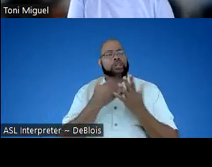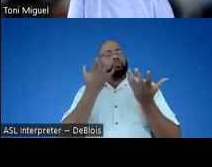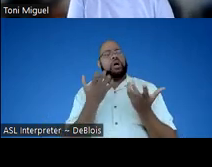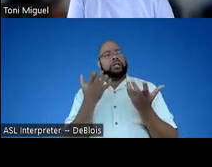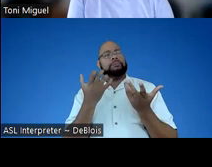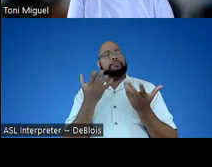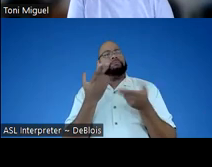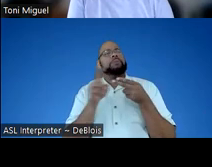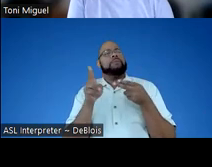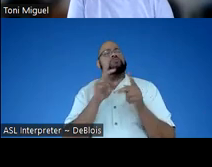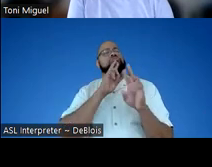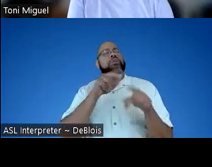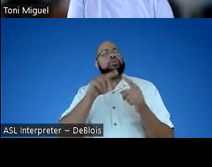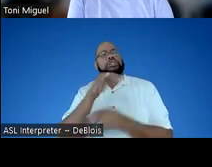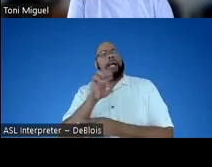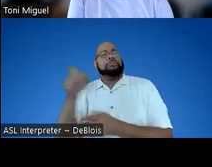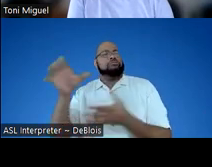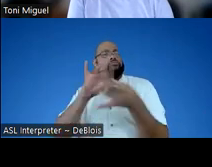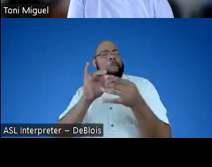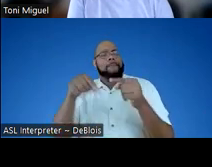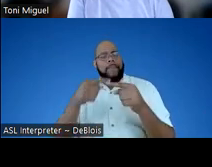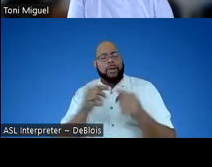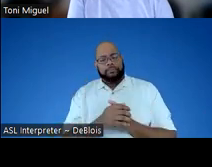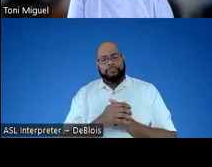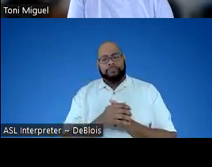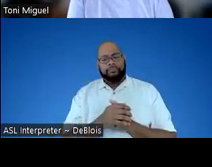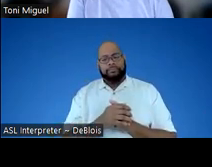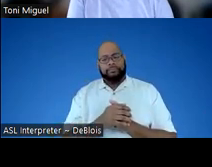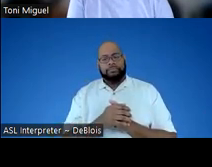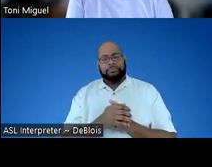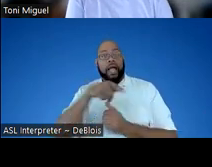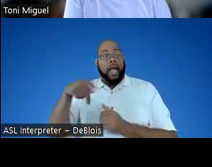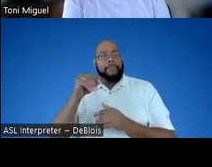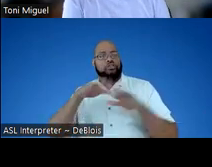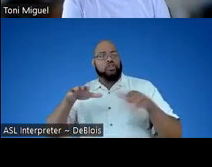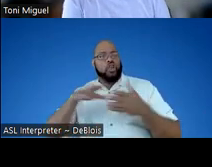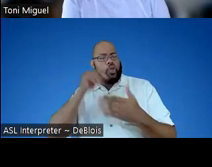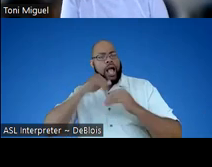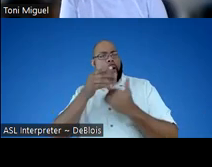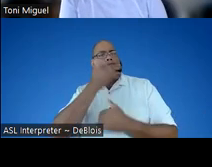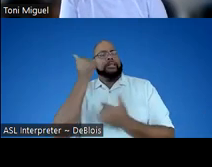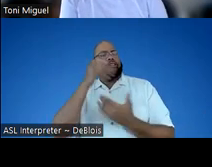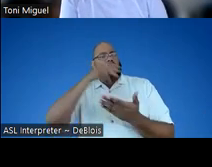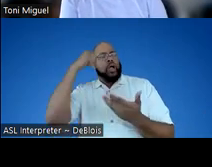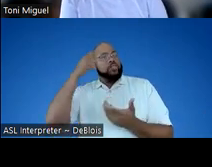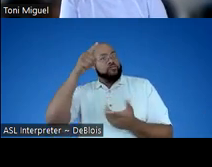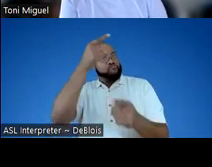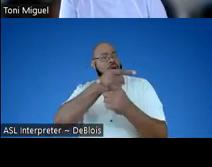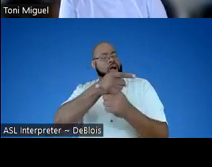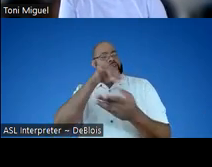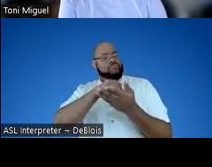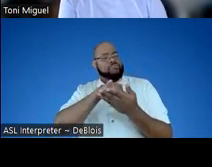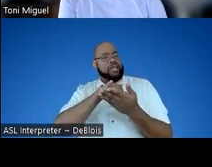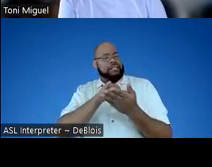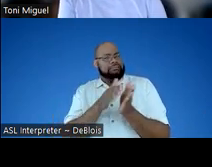briefly respond to James's comment about with the app and children learning how you best learn. And I think you're right. I think that's a